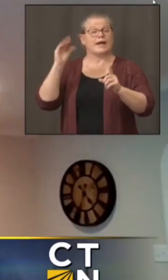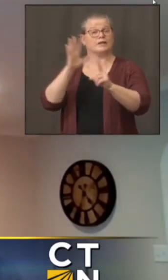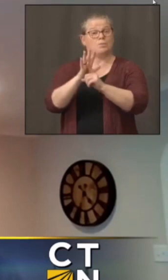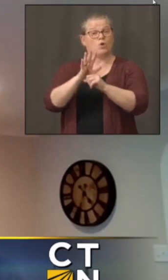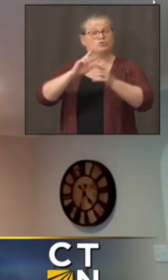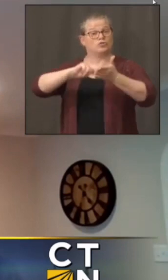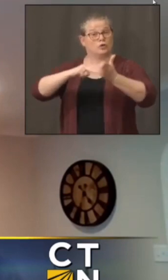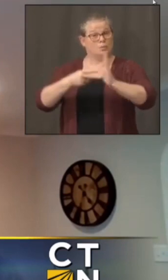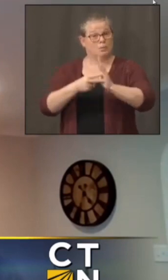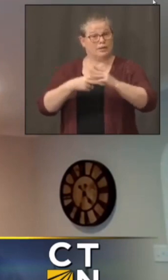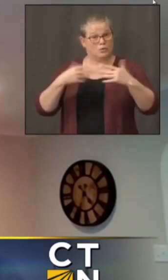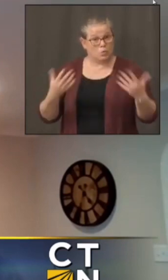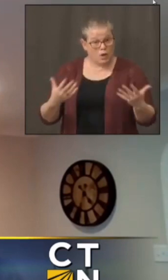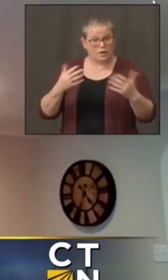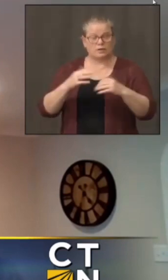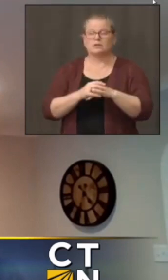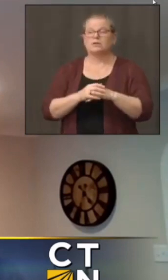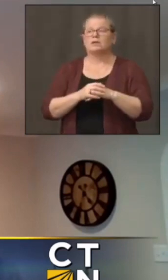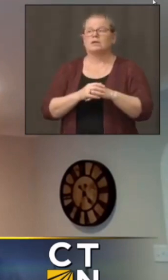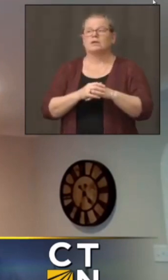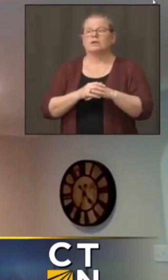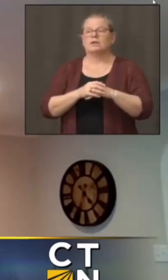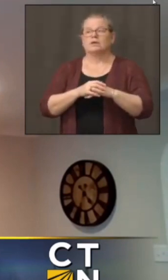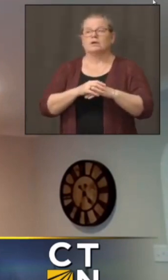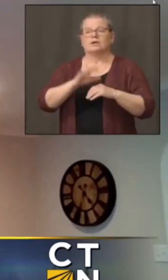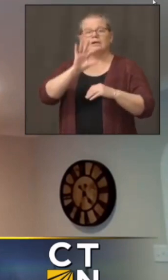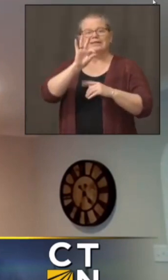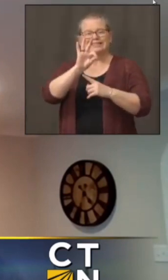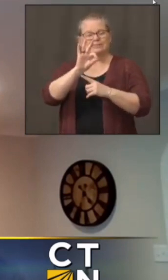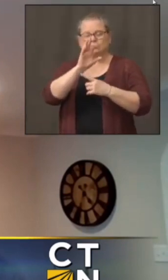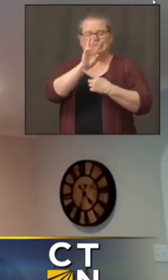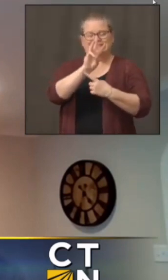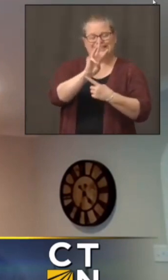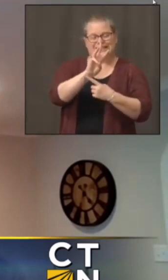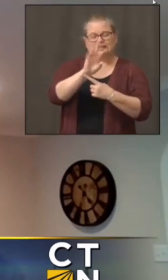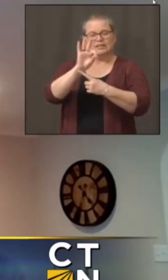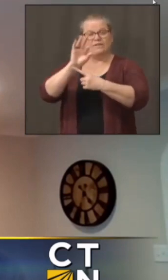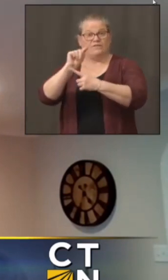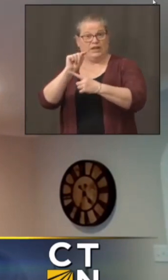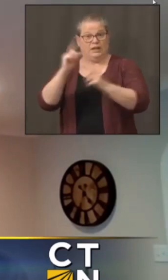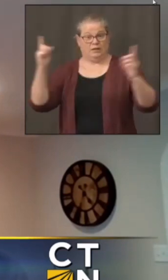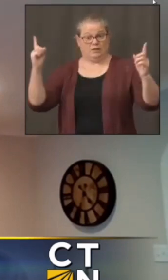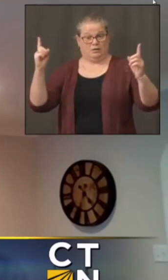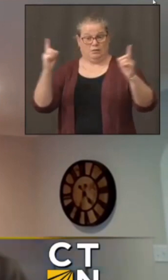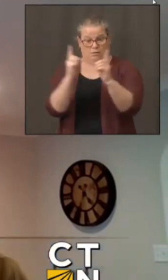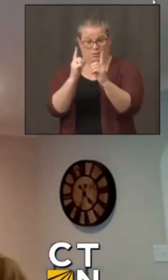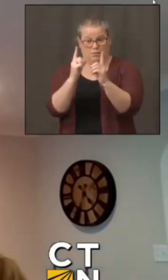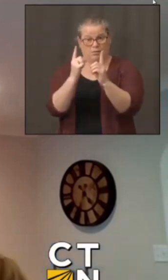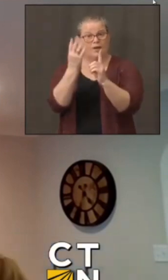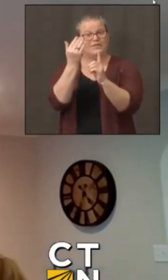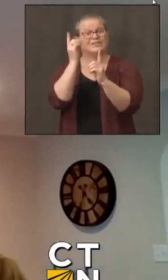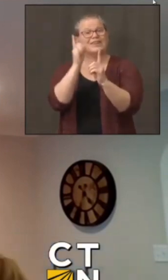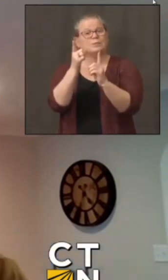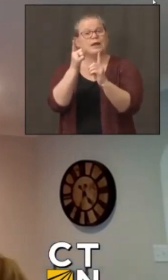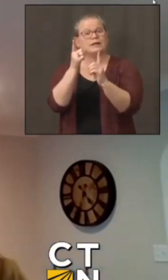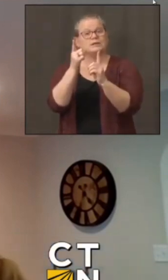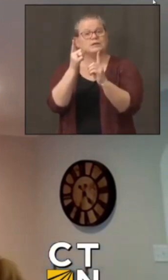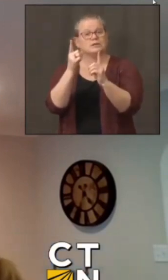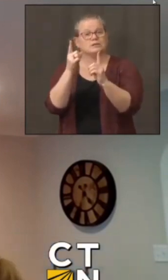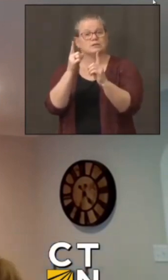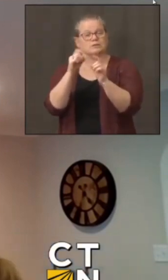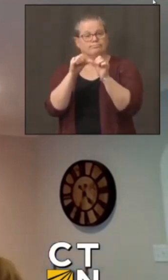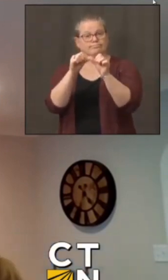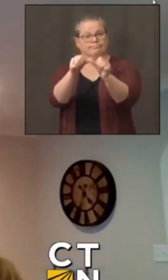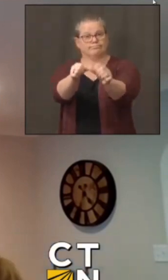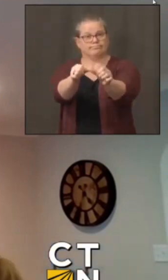minutes within six feet of someone who is known to have COVID. The new, the change that was updated